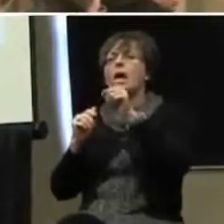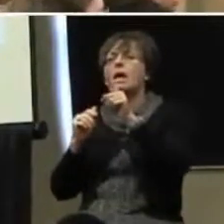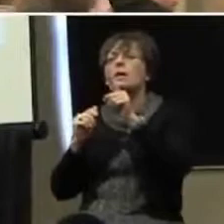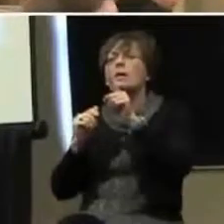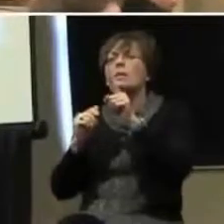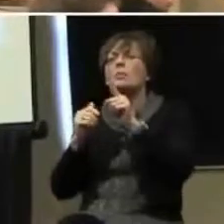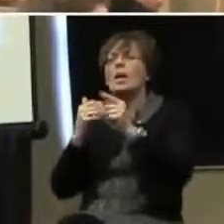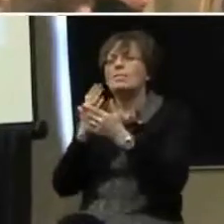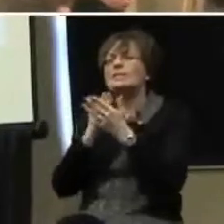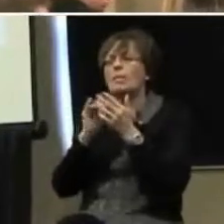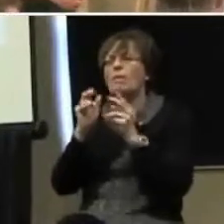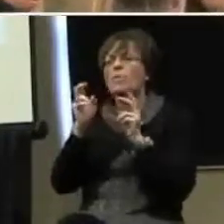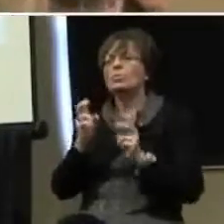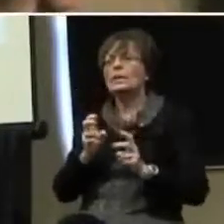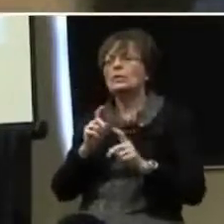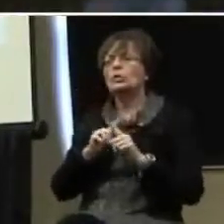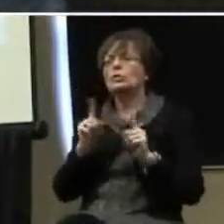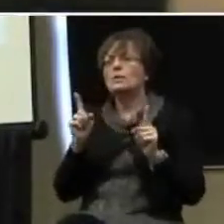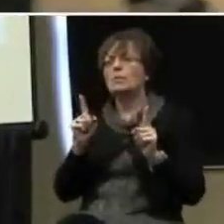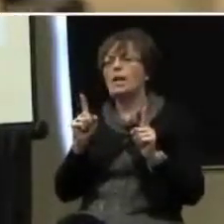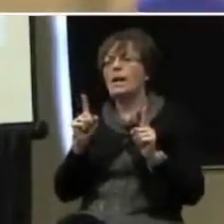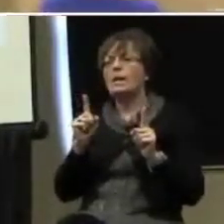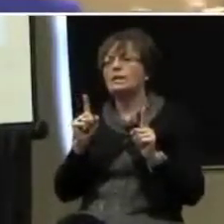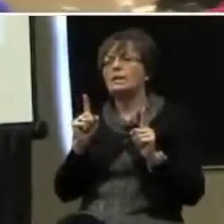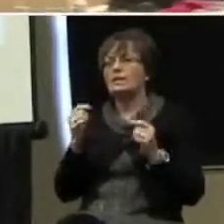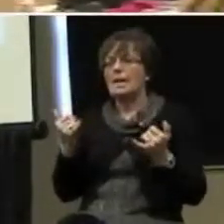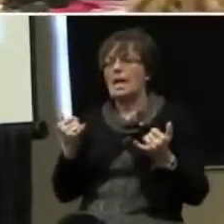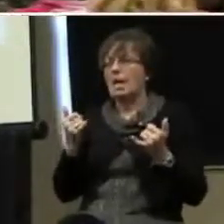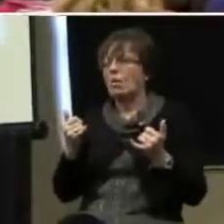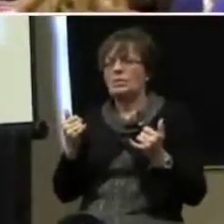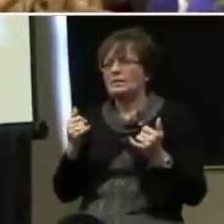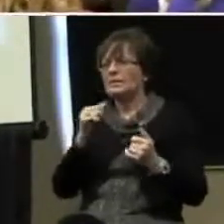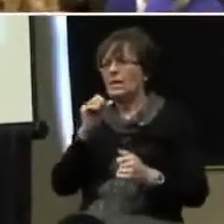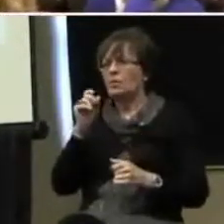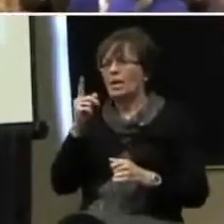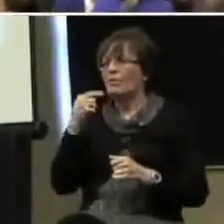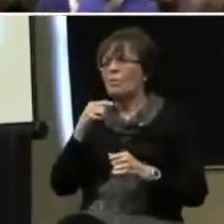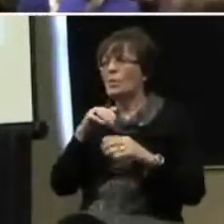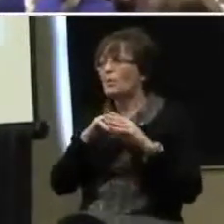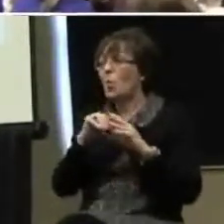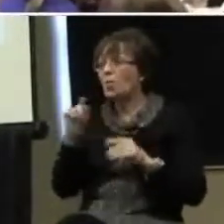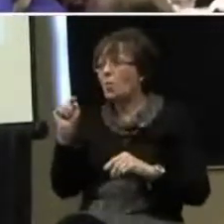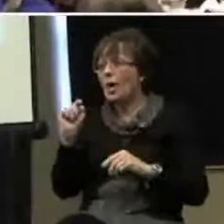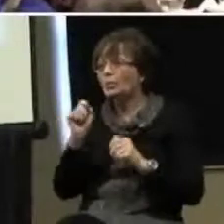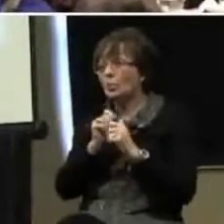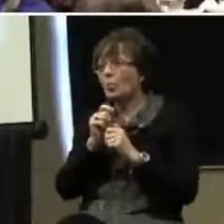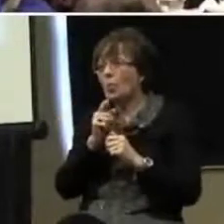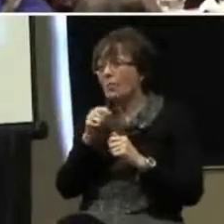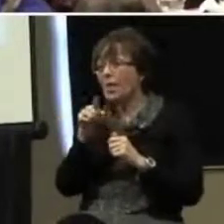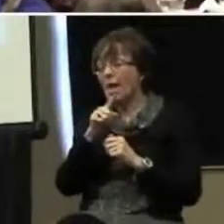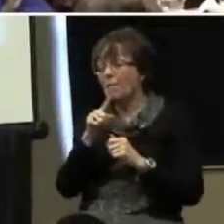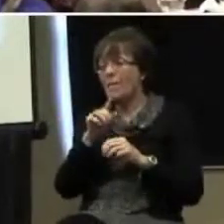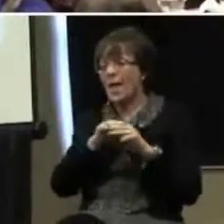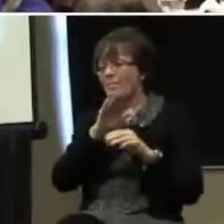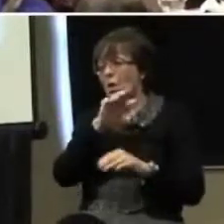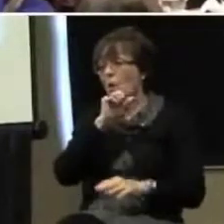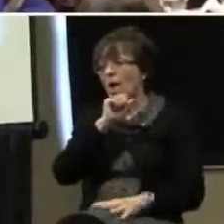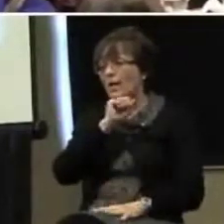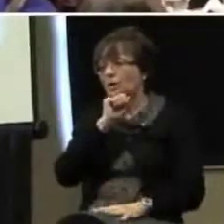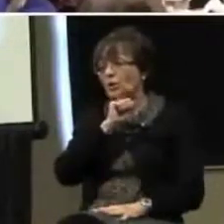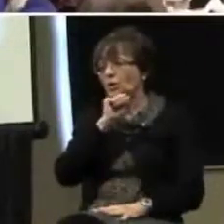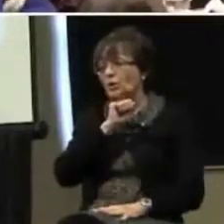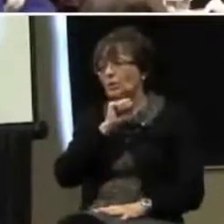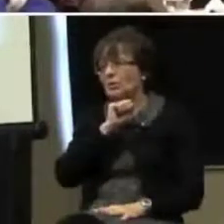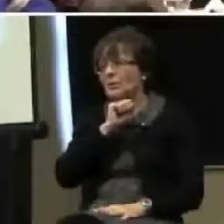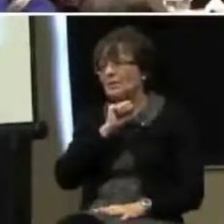get up and... You have some of those issues, but now it's not okay for me to keep going in the washroom with them at this age.